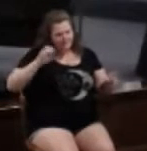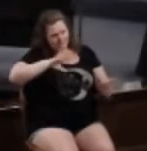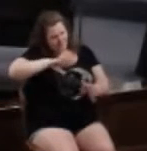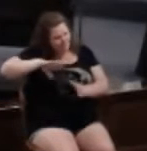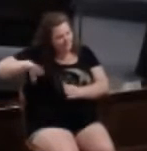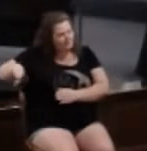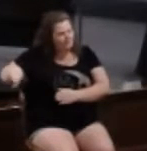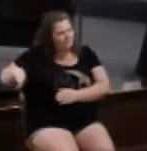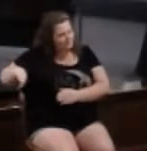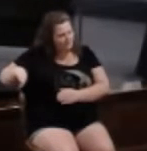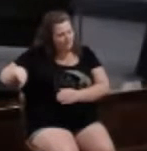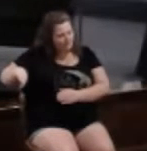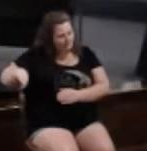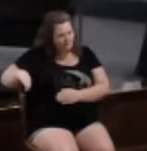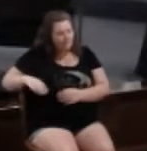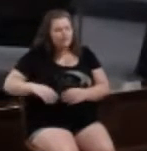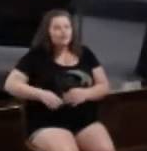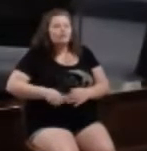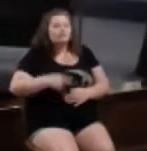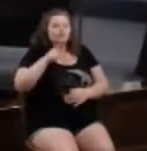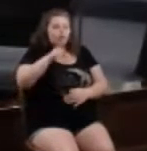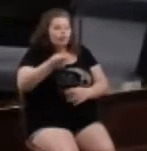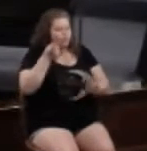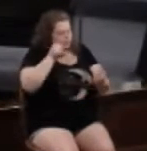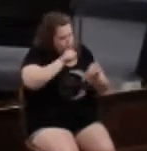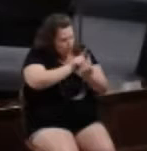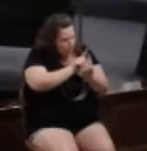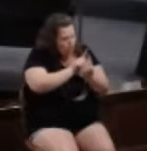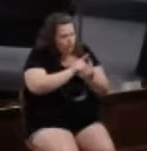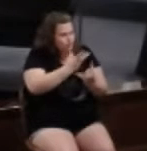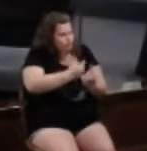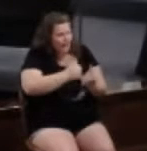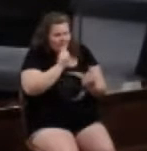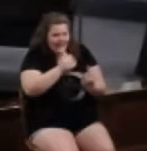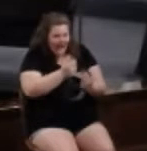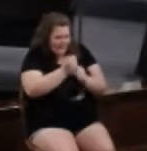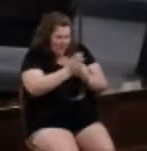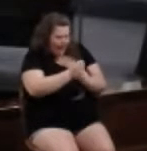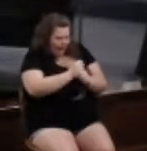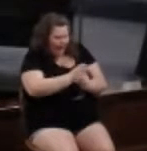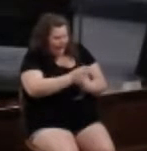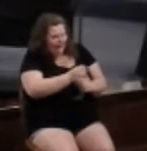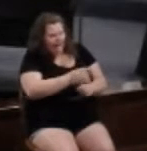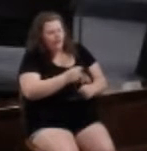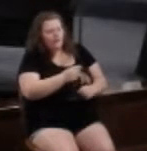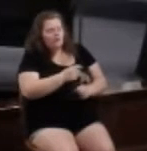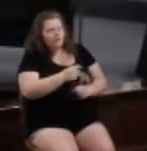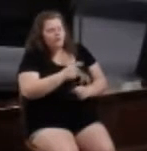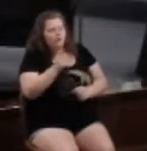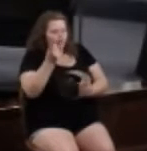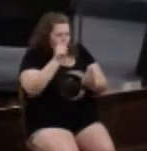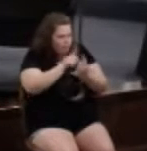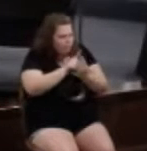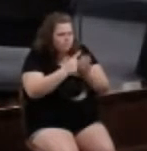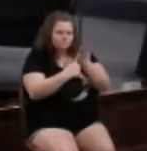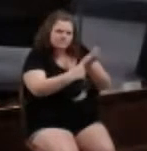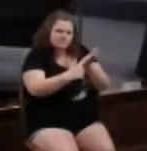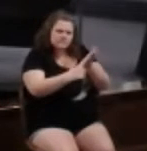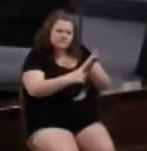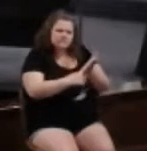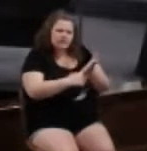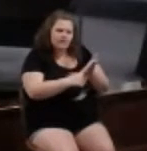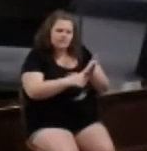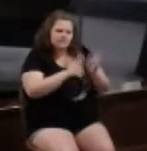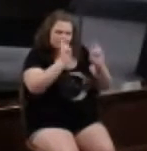You have gone and with gentleness, not yelling and screaming, with gentleness, and talked to them about the issue in conflict.